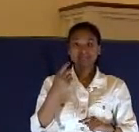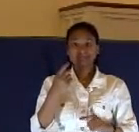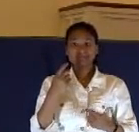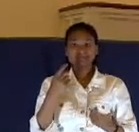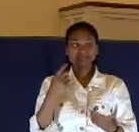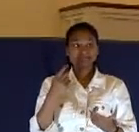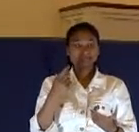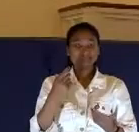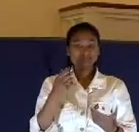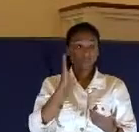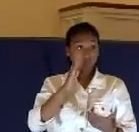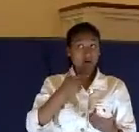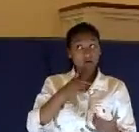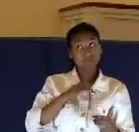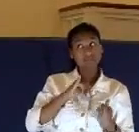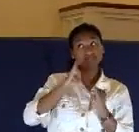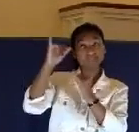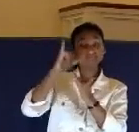This is going to happen to you.